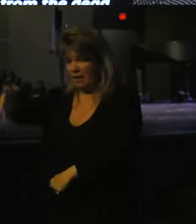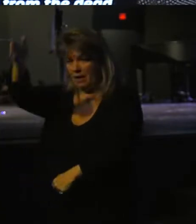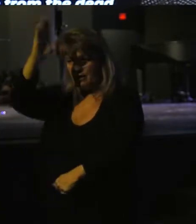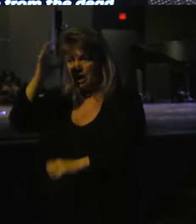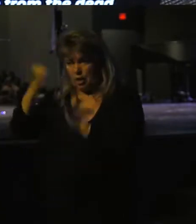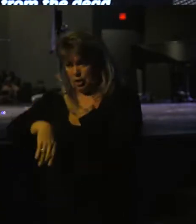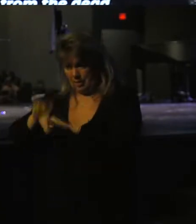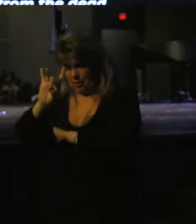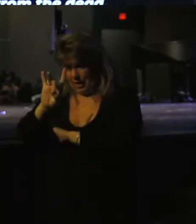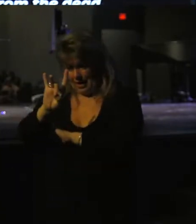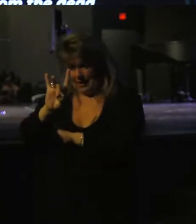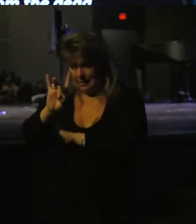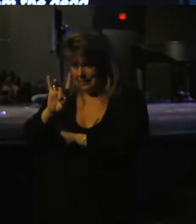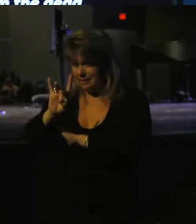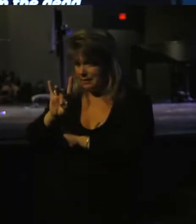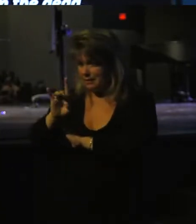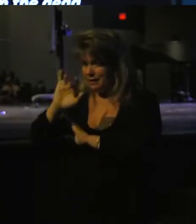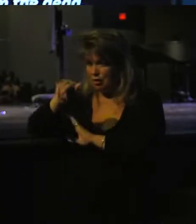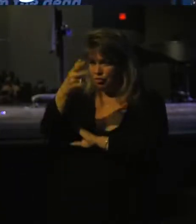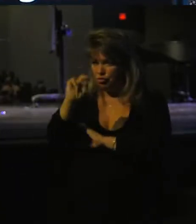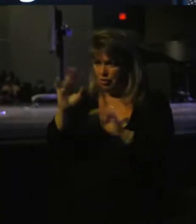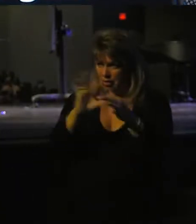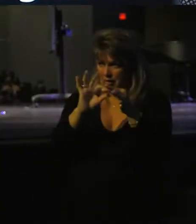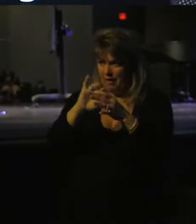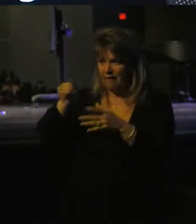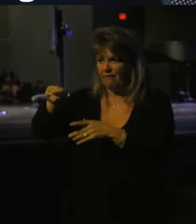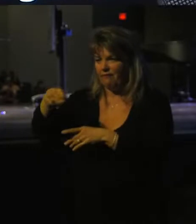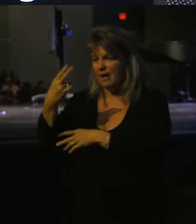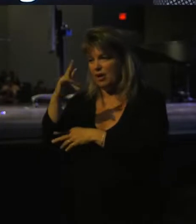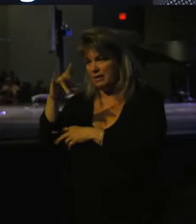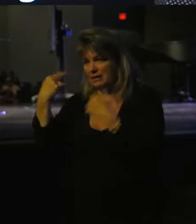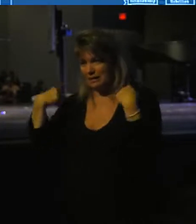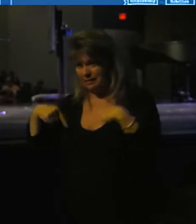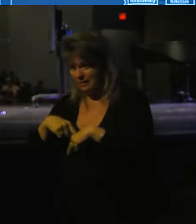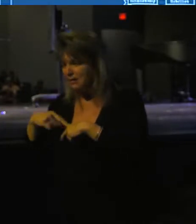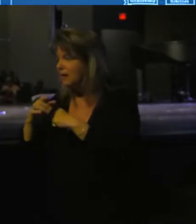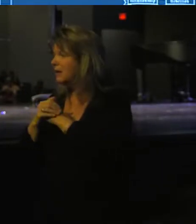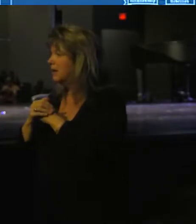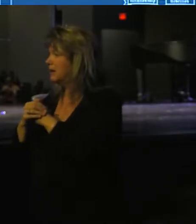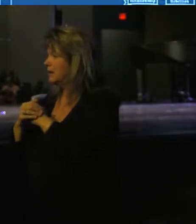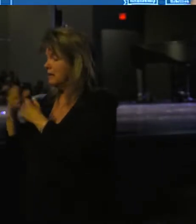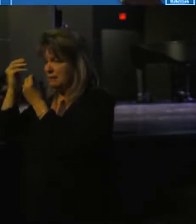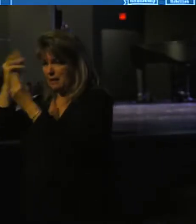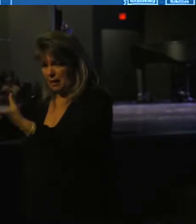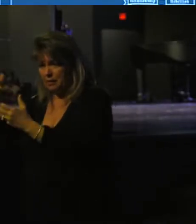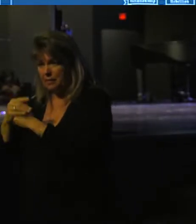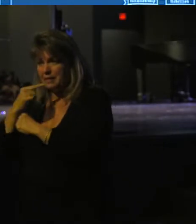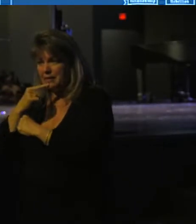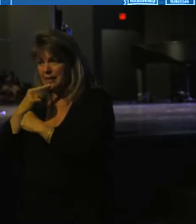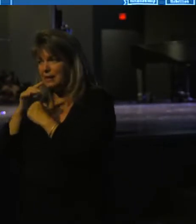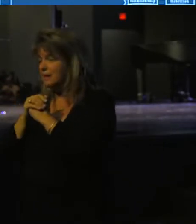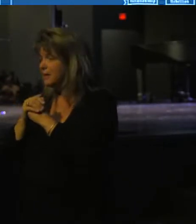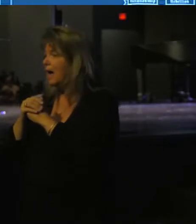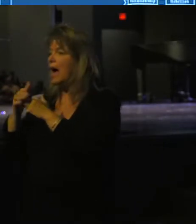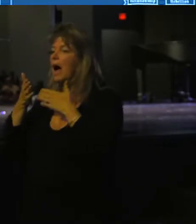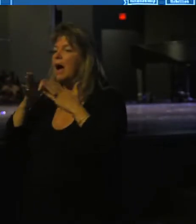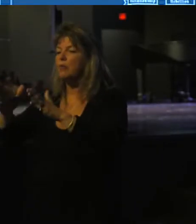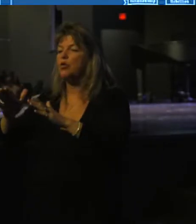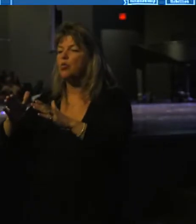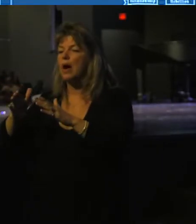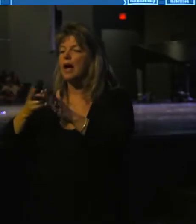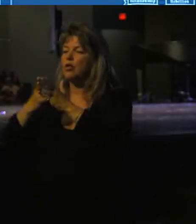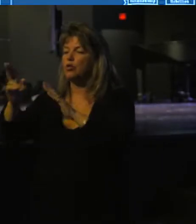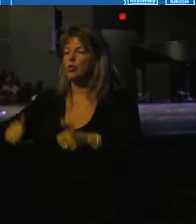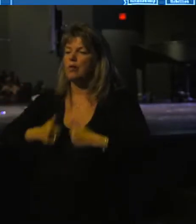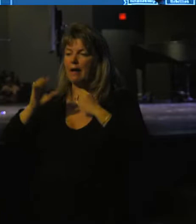chapter 8, I have it here. John is talking to the Pharisees and he's communicating to the Pharisees and he's telling them, says, I'm the way, the truth, and the life. No one comes to the